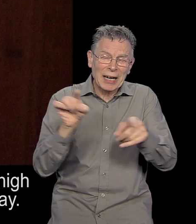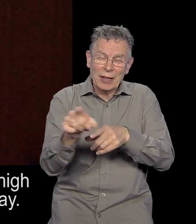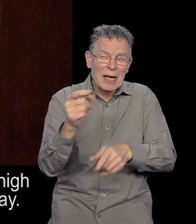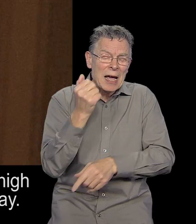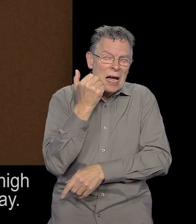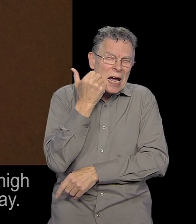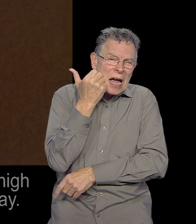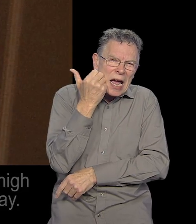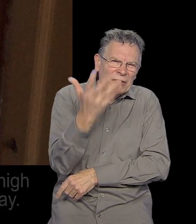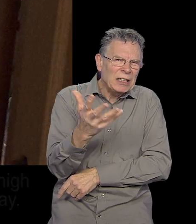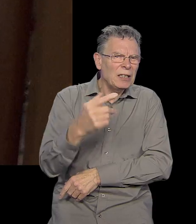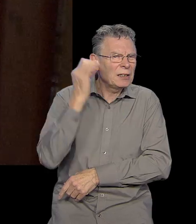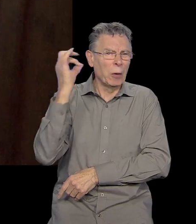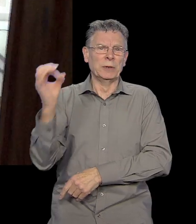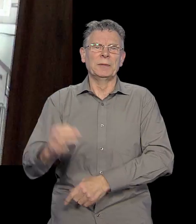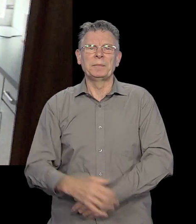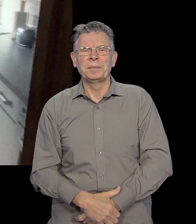ringing every single day.